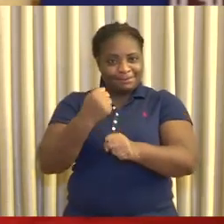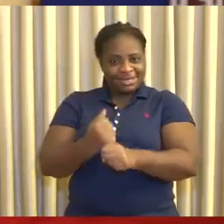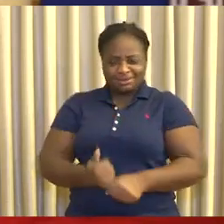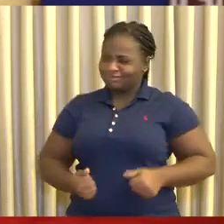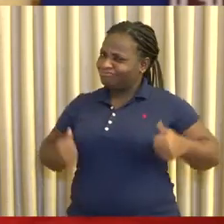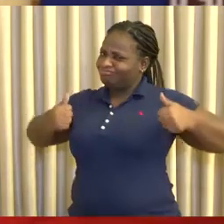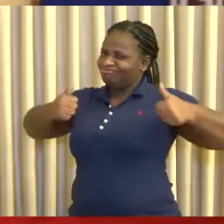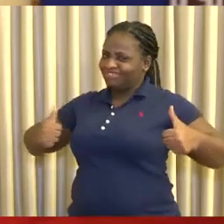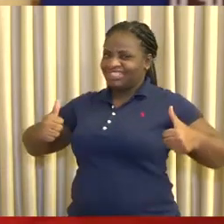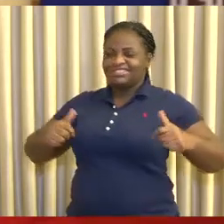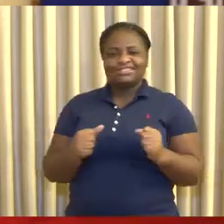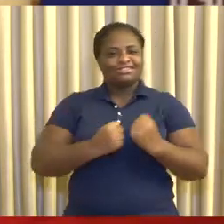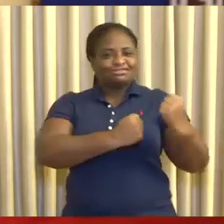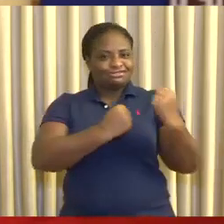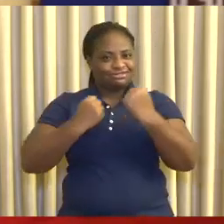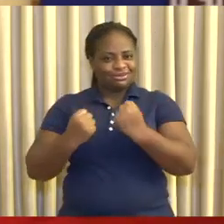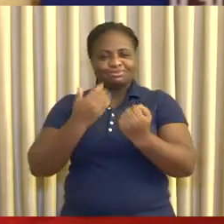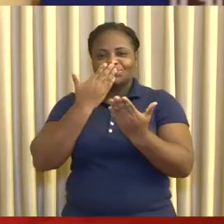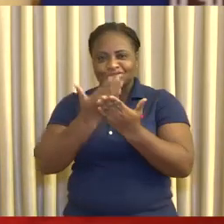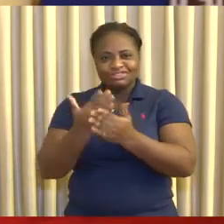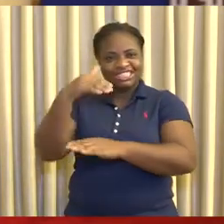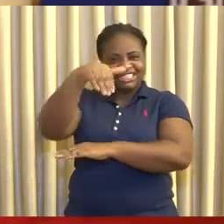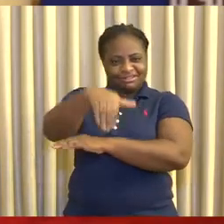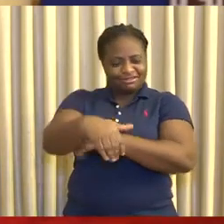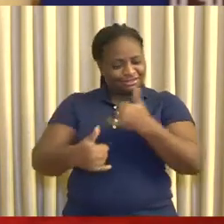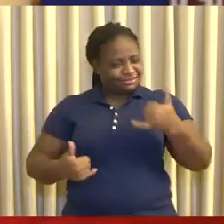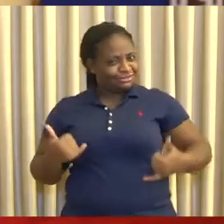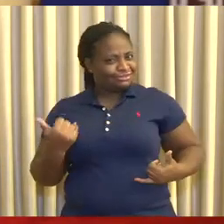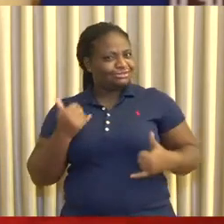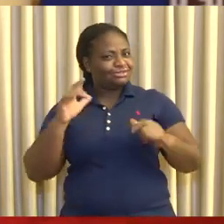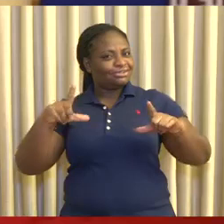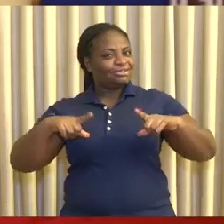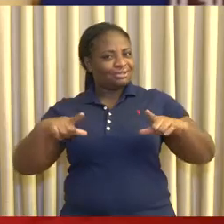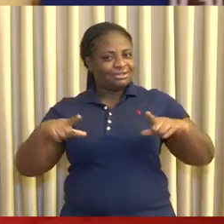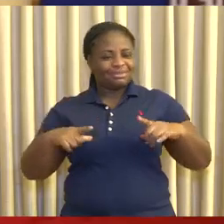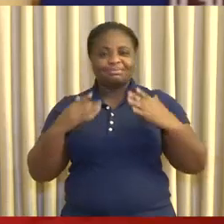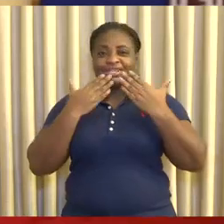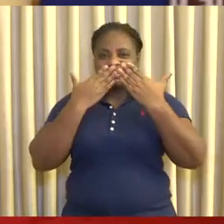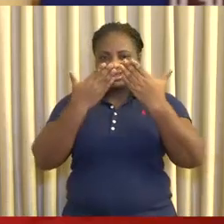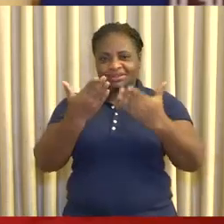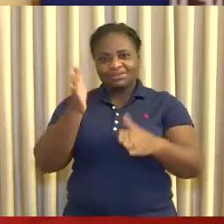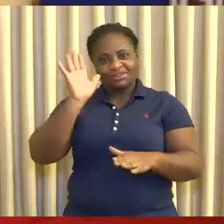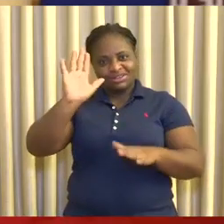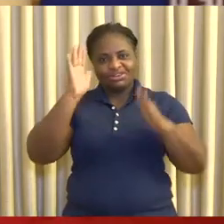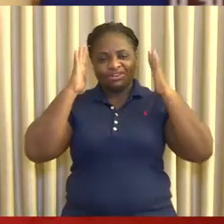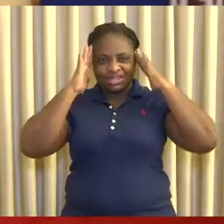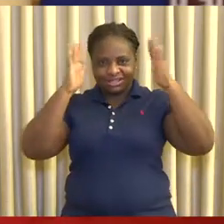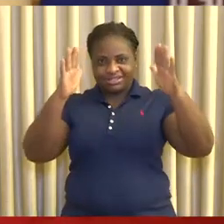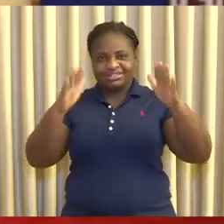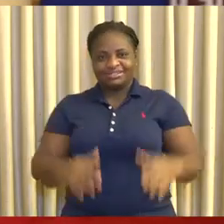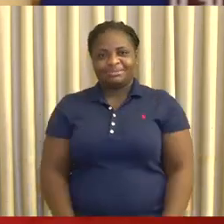and strong. Have a good evening, enjoy the holidays, and I thank you for your attention. thank you attention. Thank Thank Thank